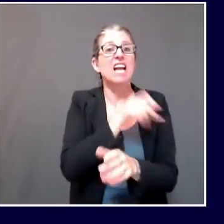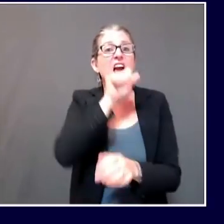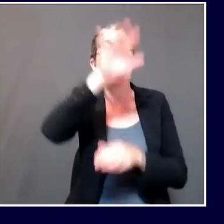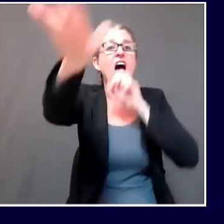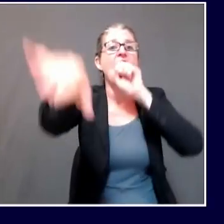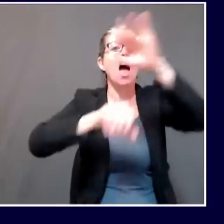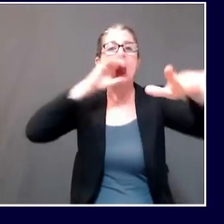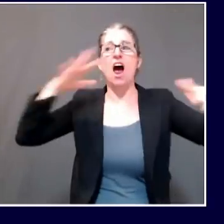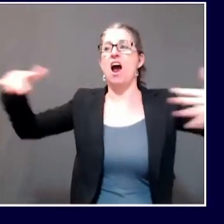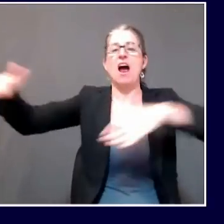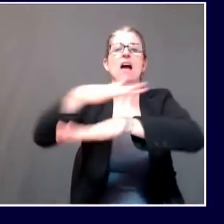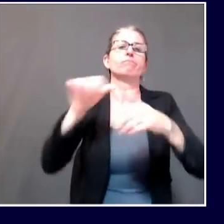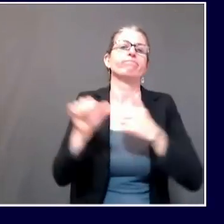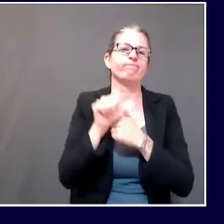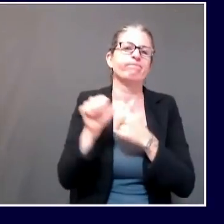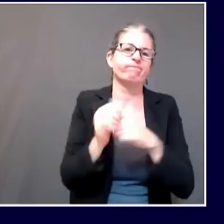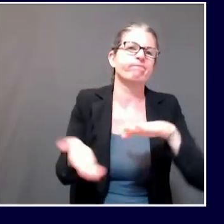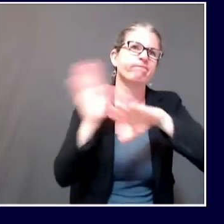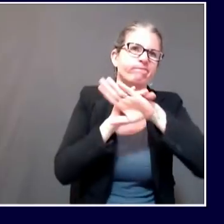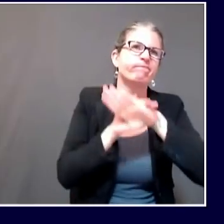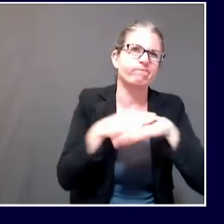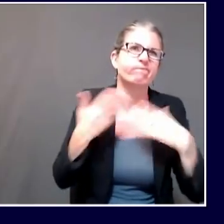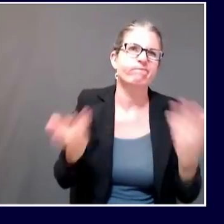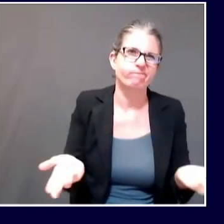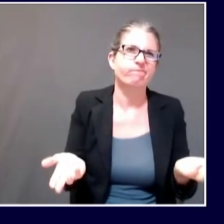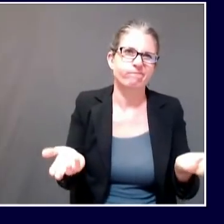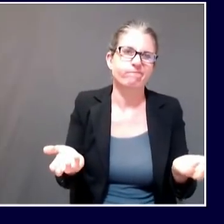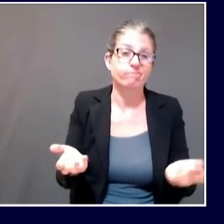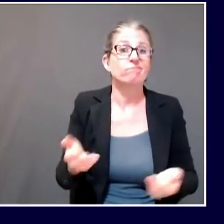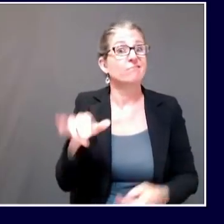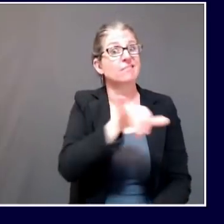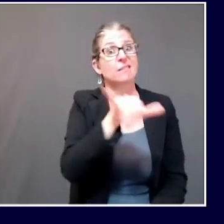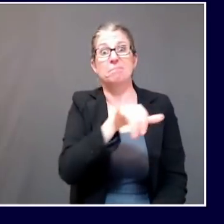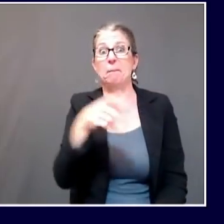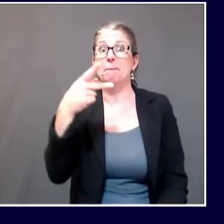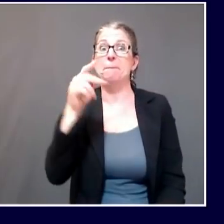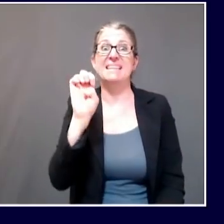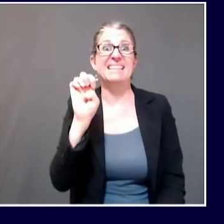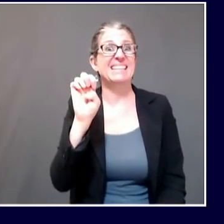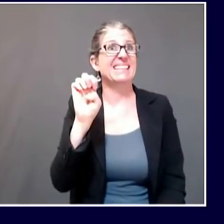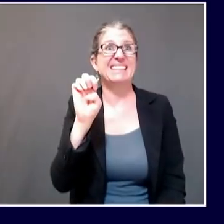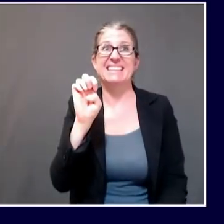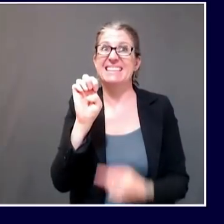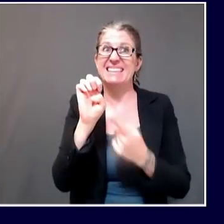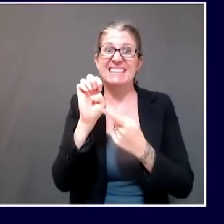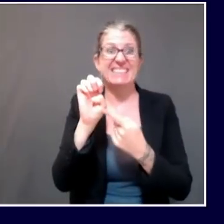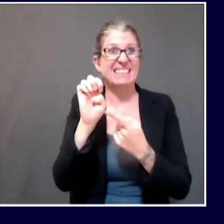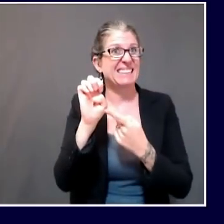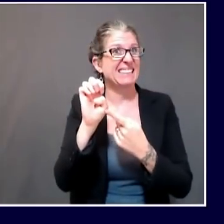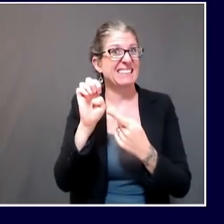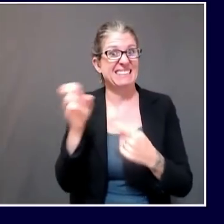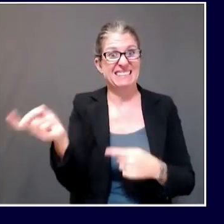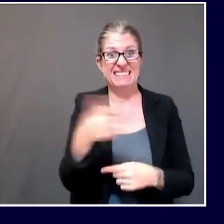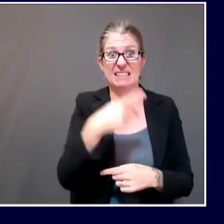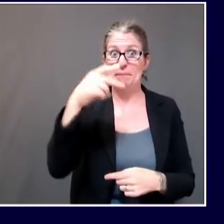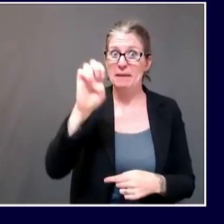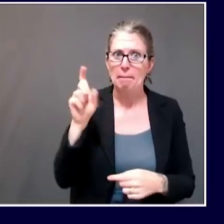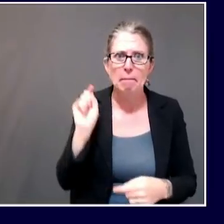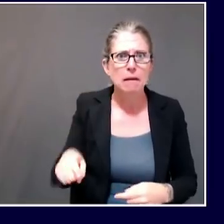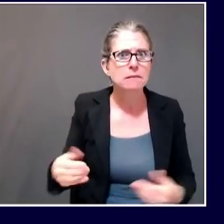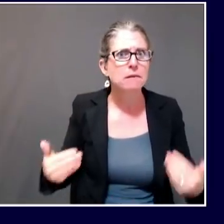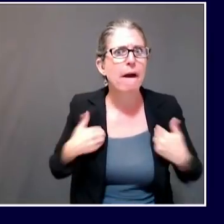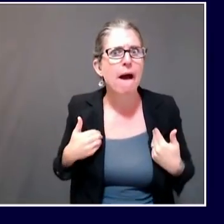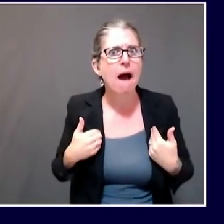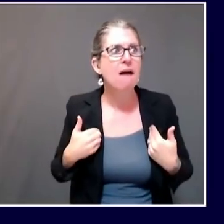all types of children. It's not just for those who volunteer to do it. That does ensure that there's separation when children in